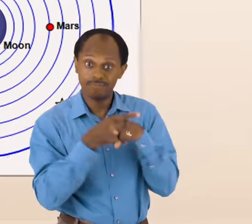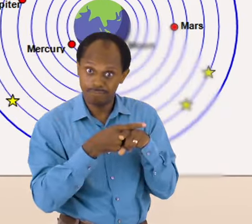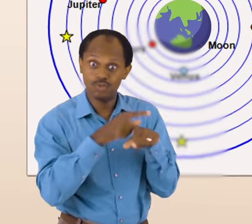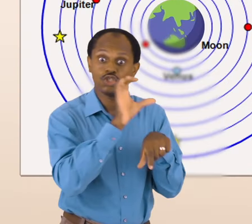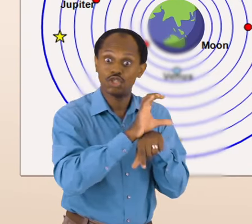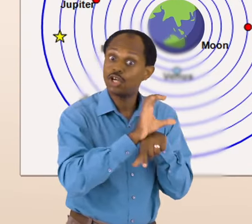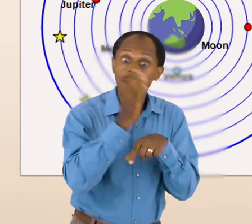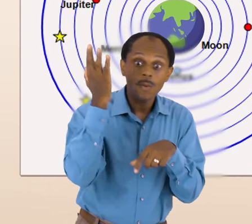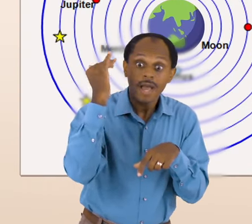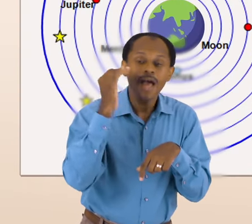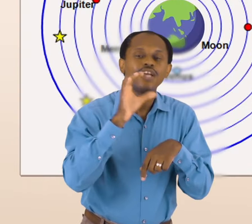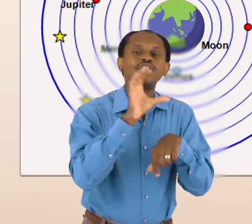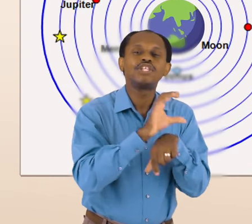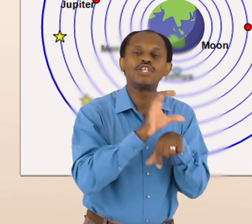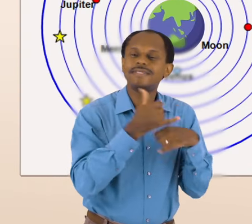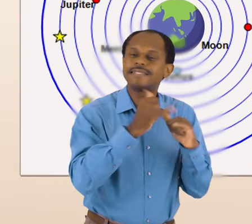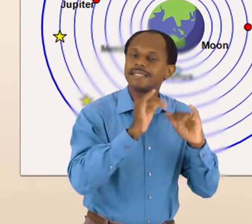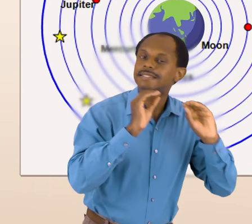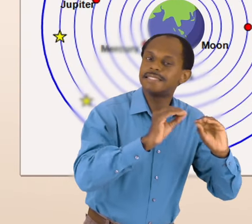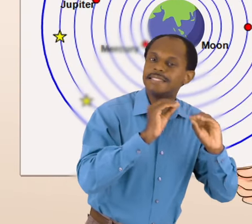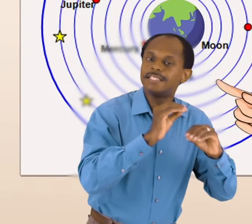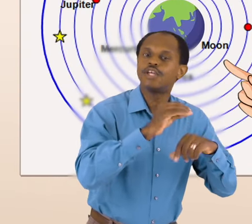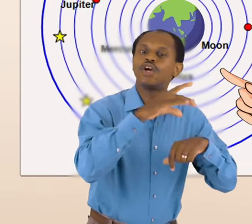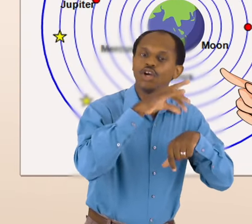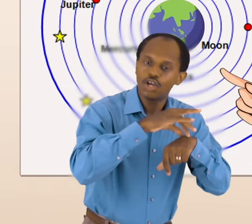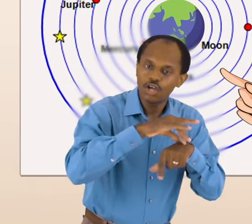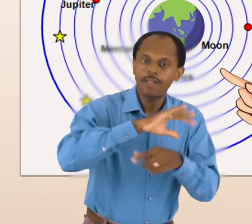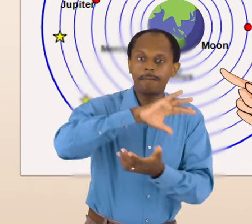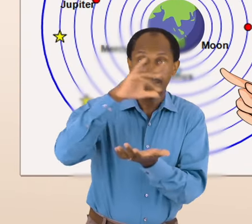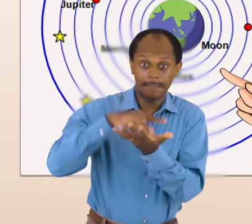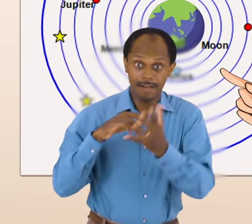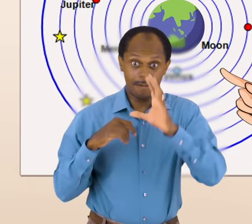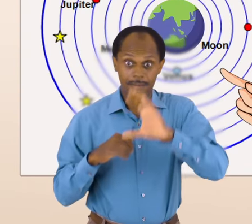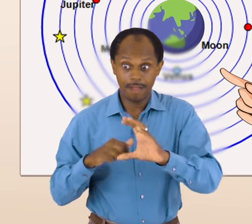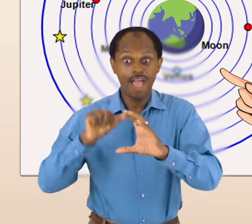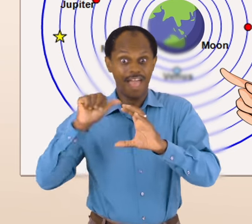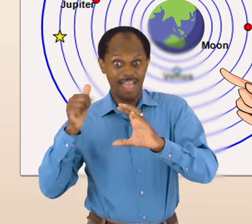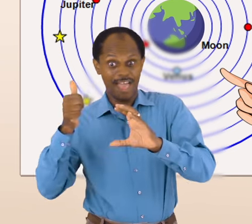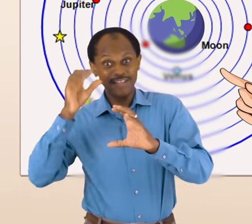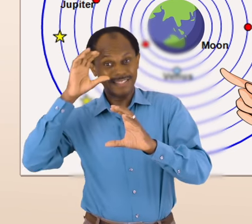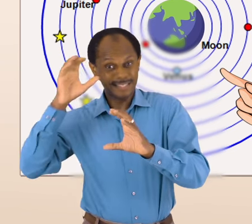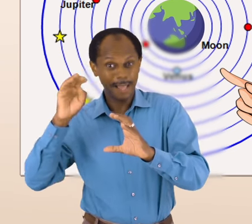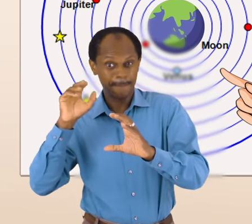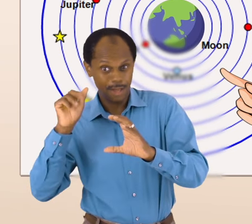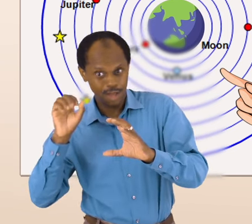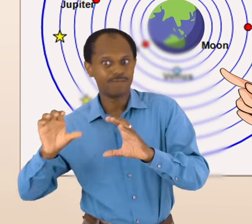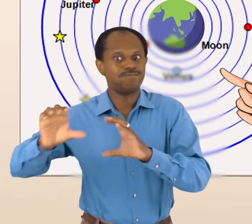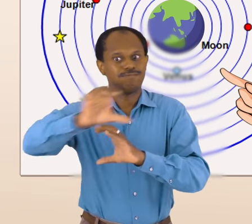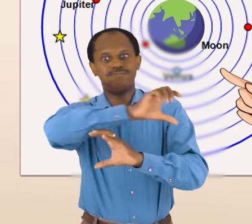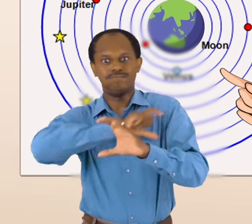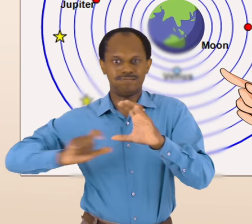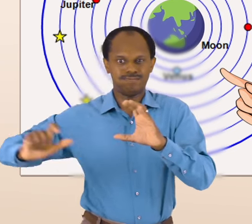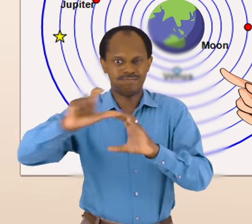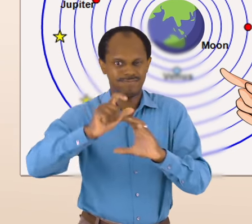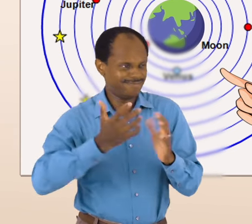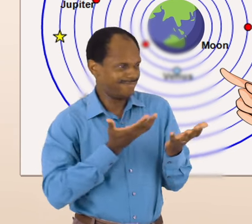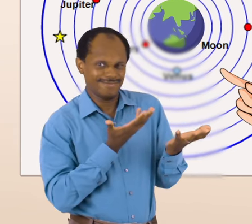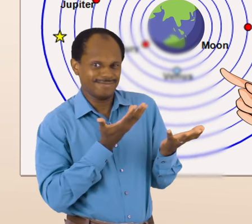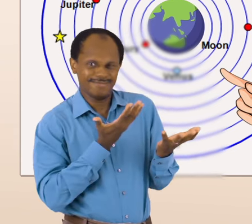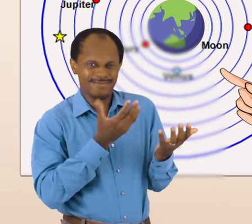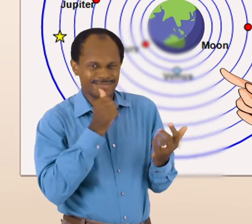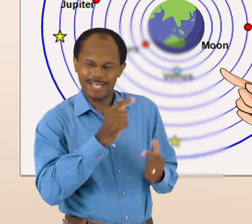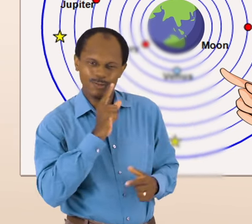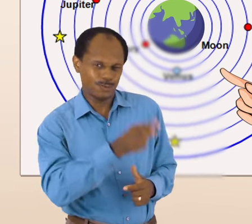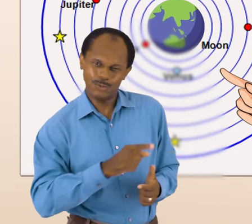This is partly because the Church still taught that the Earth was the center of the universe, even though that was not